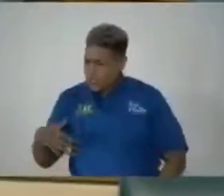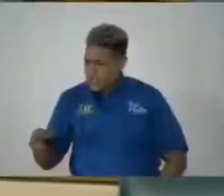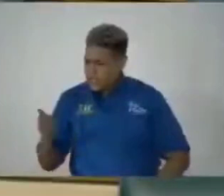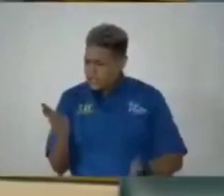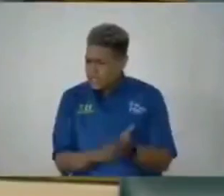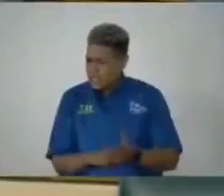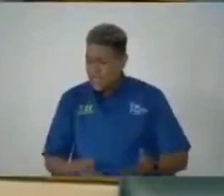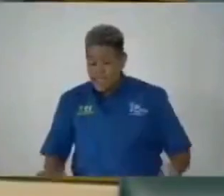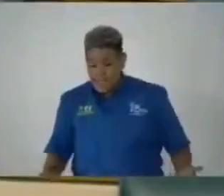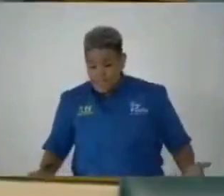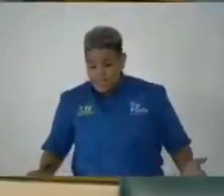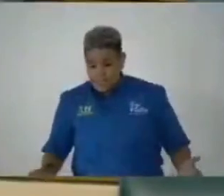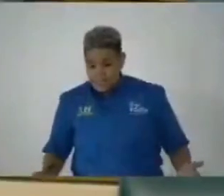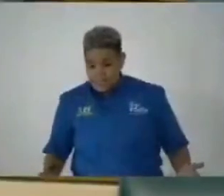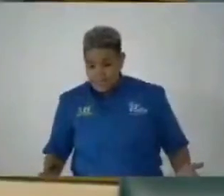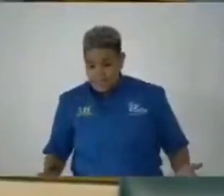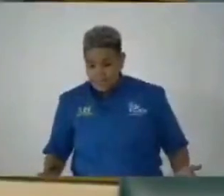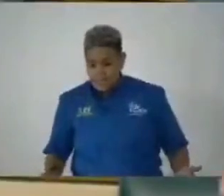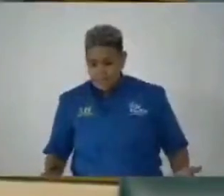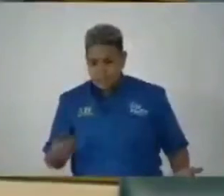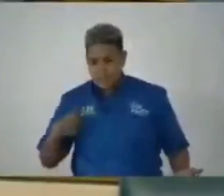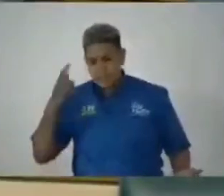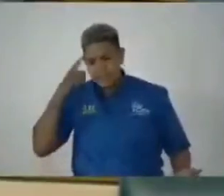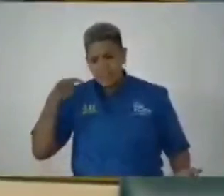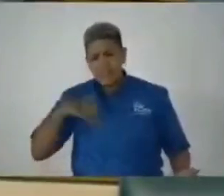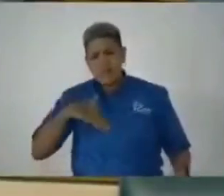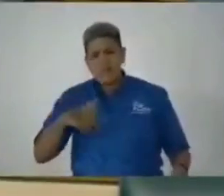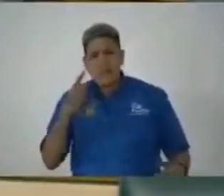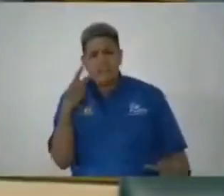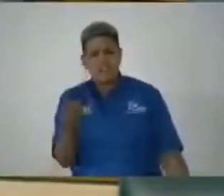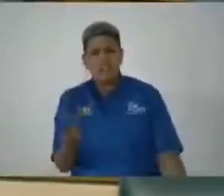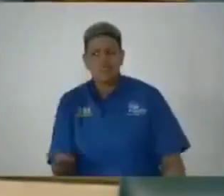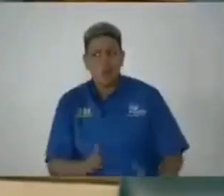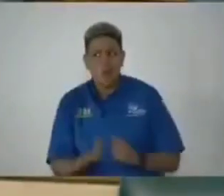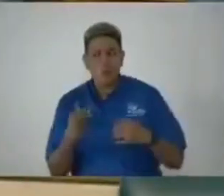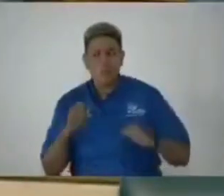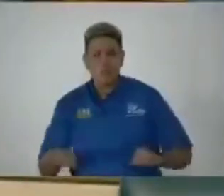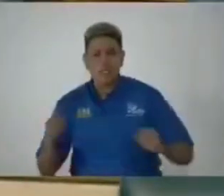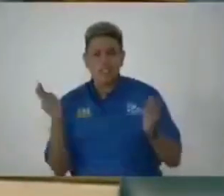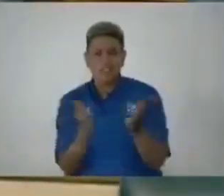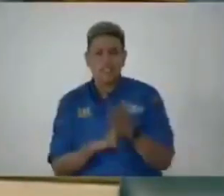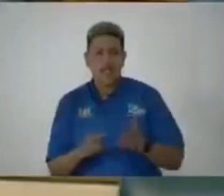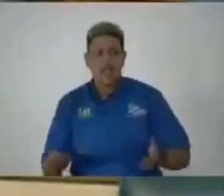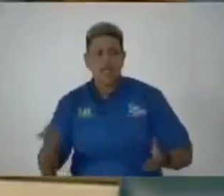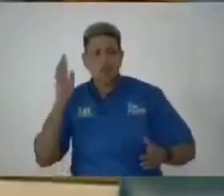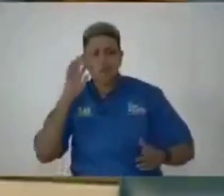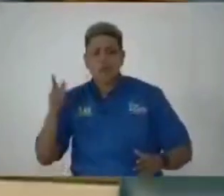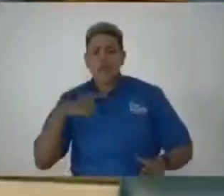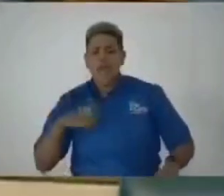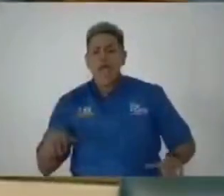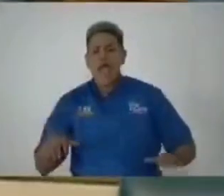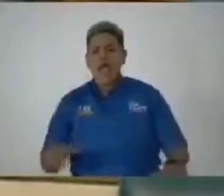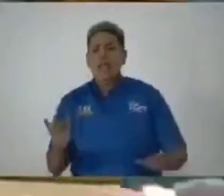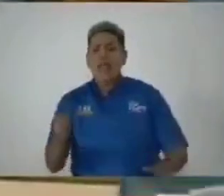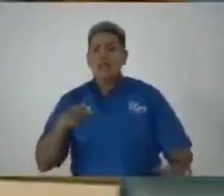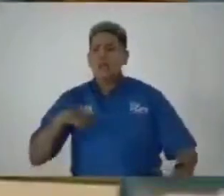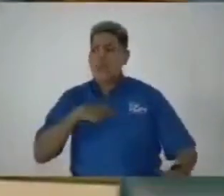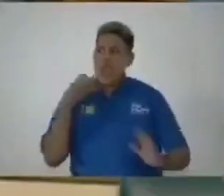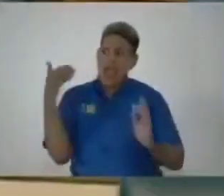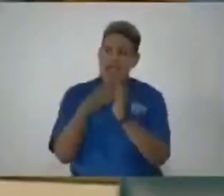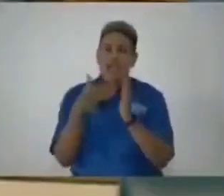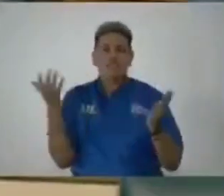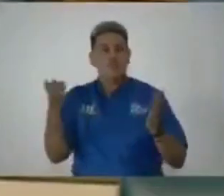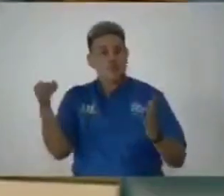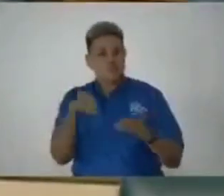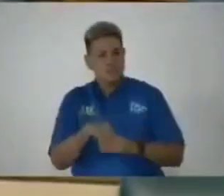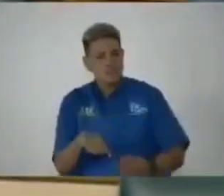signed it, something we have not seen, that we will be acting as if we are against what